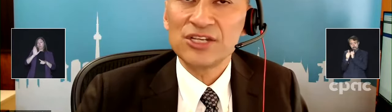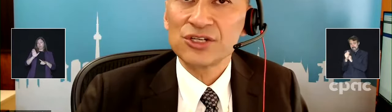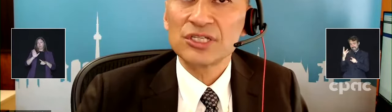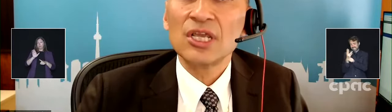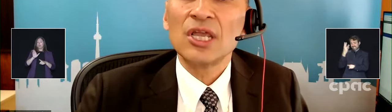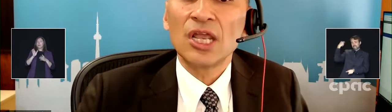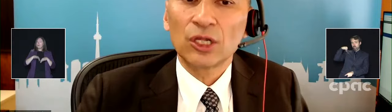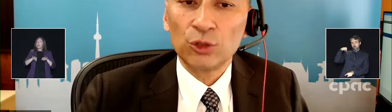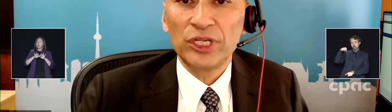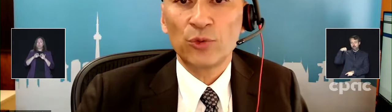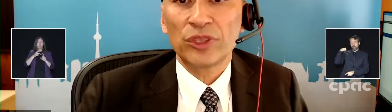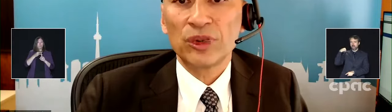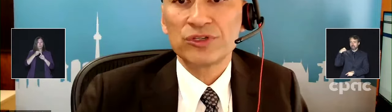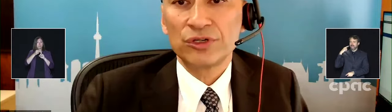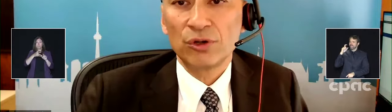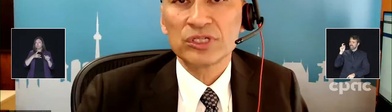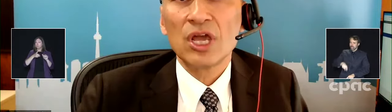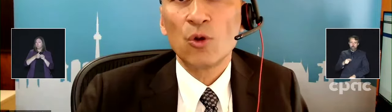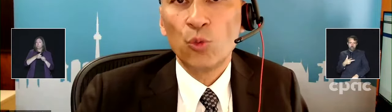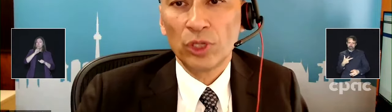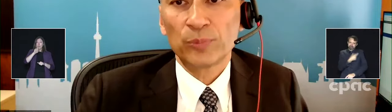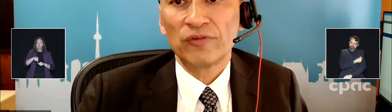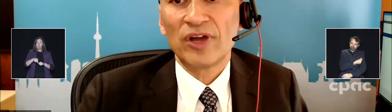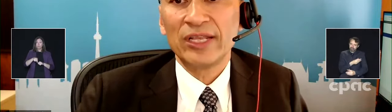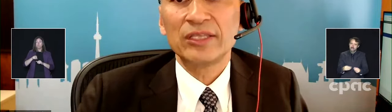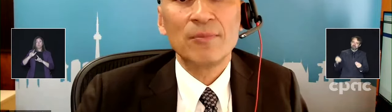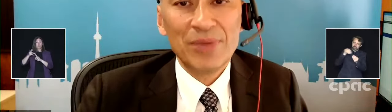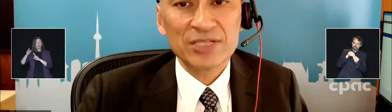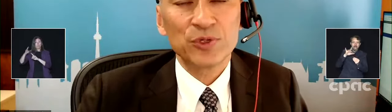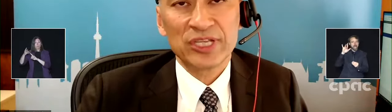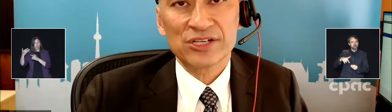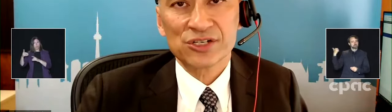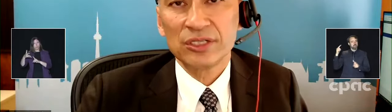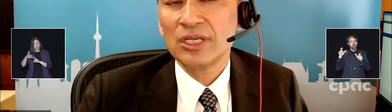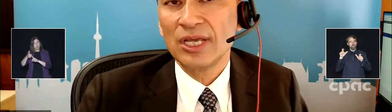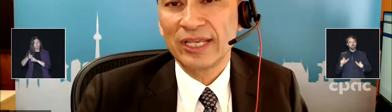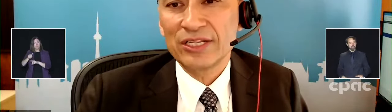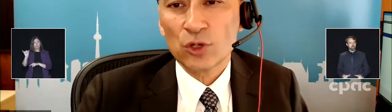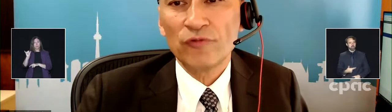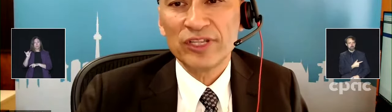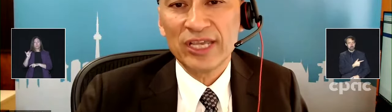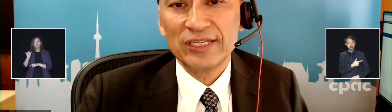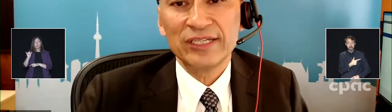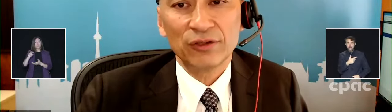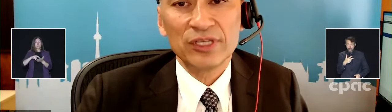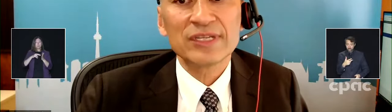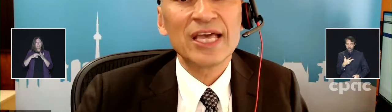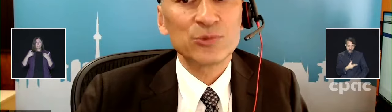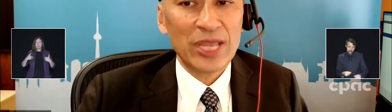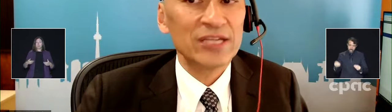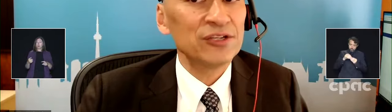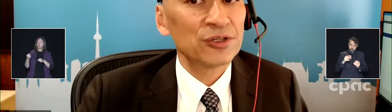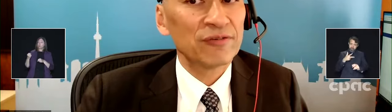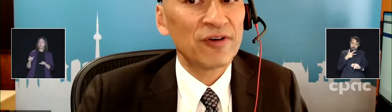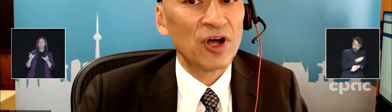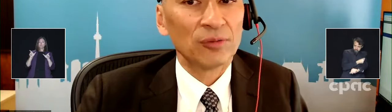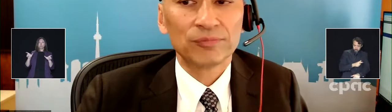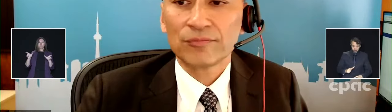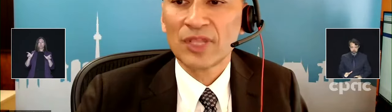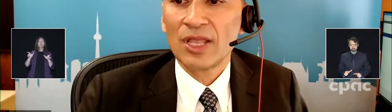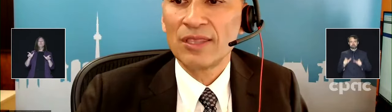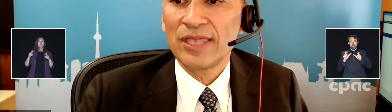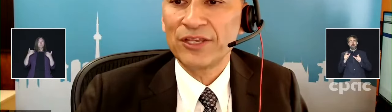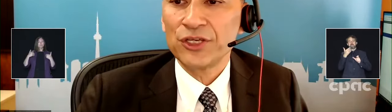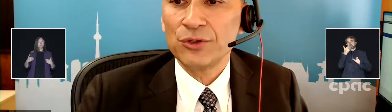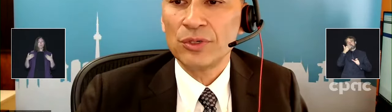on vaccinations, including with Boost Your Dose, will provide the best protection against COVID-19 illness as we head into the fall.